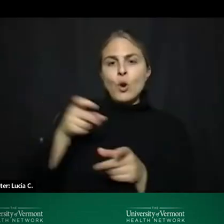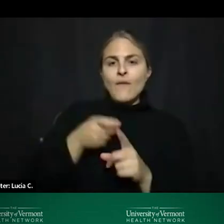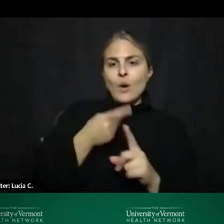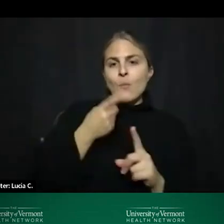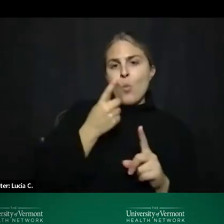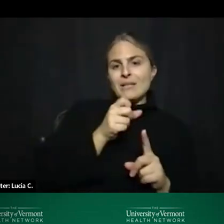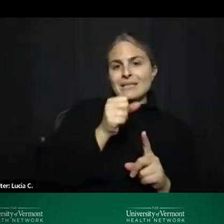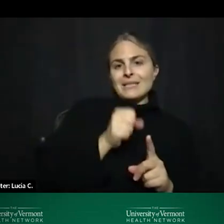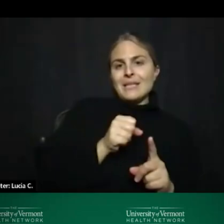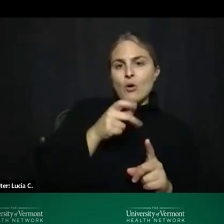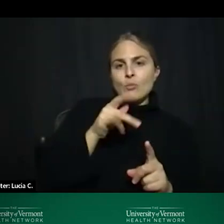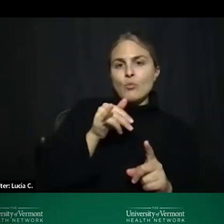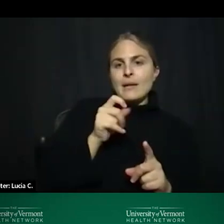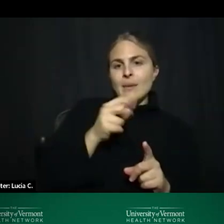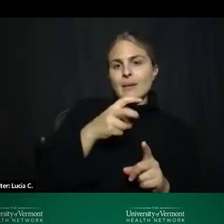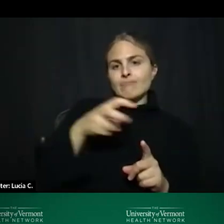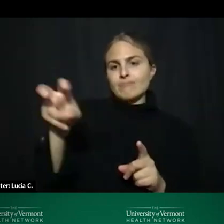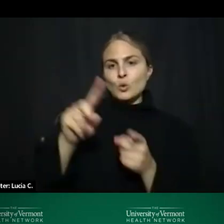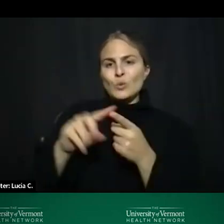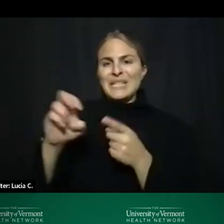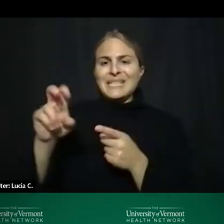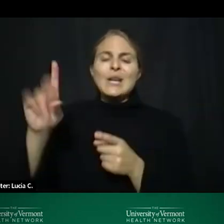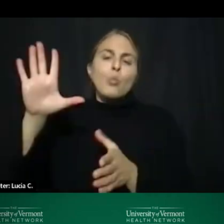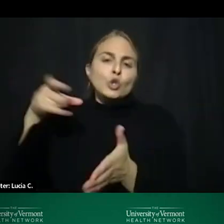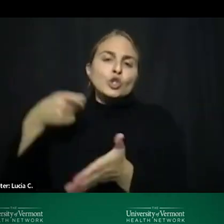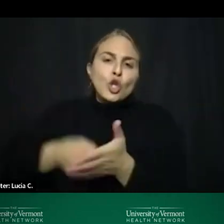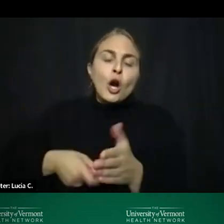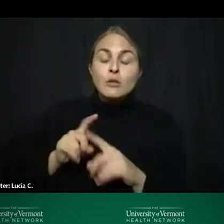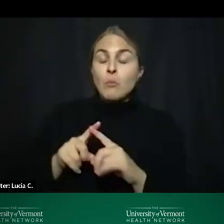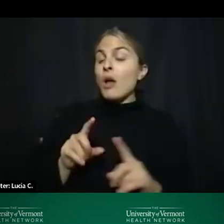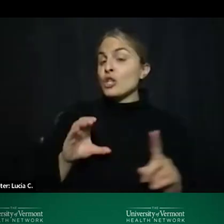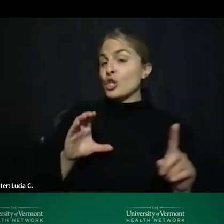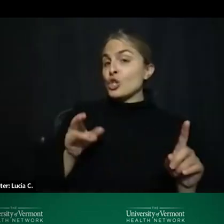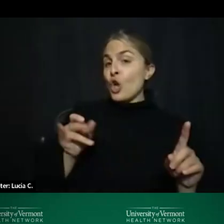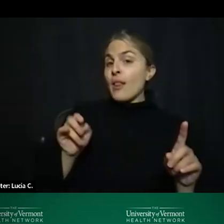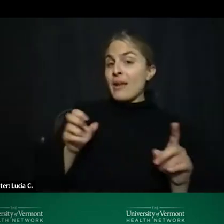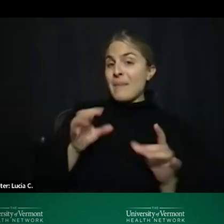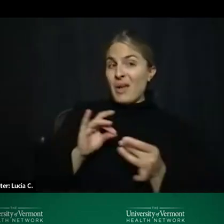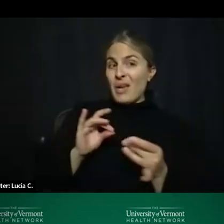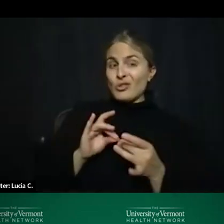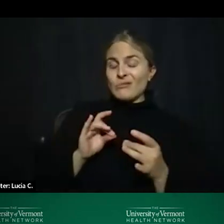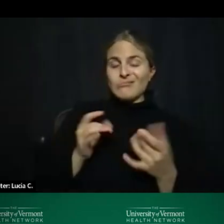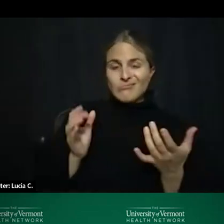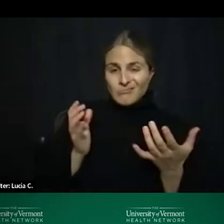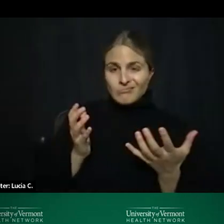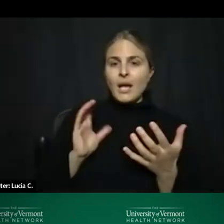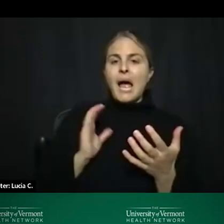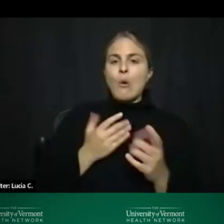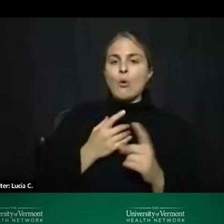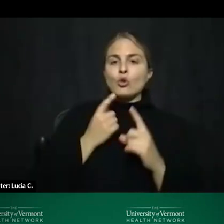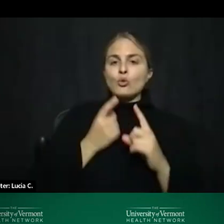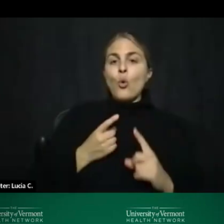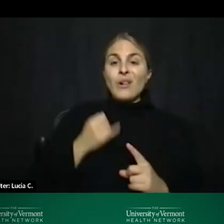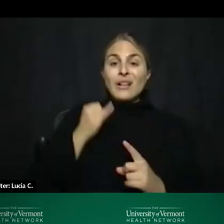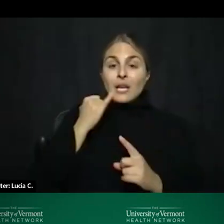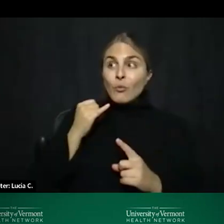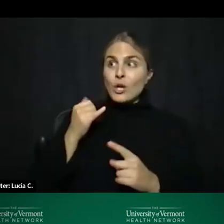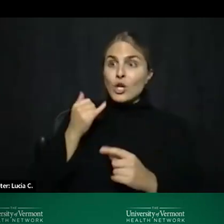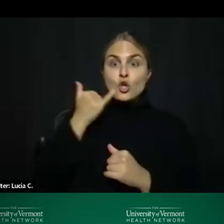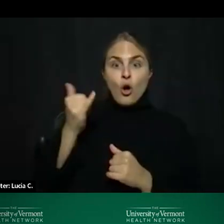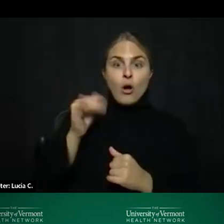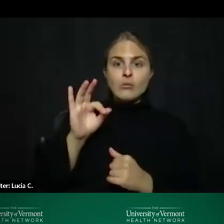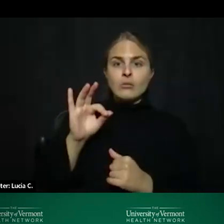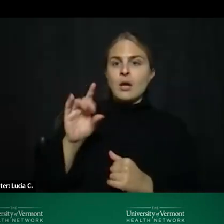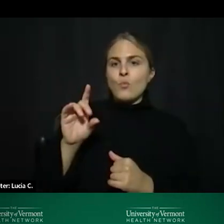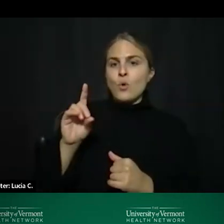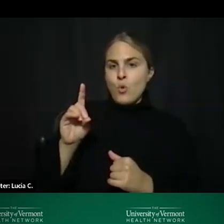one south prospect to the emergency department but as charlotte mentioned um our goal for using an a 911 ambulance